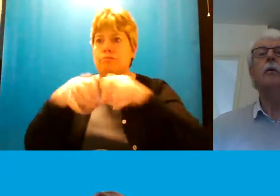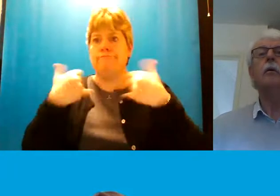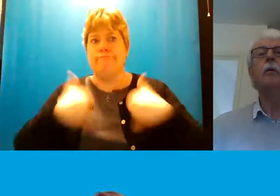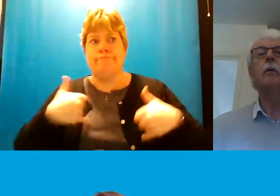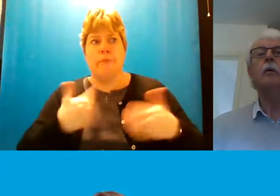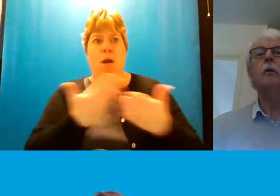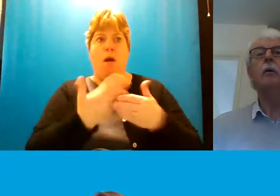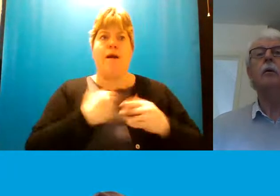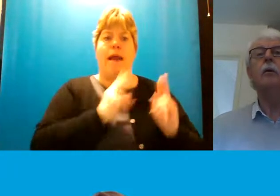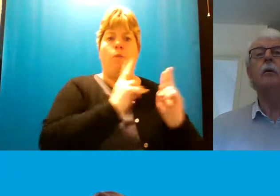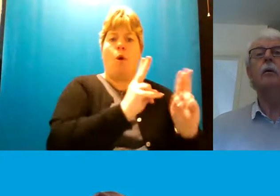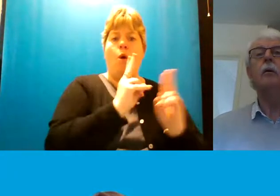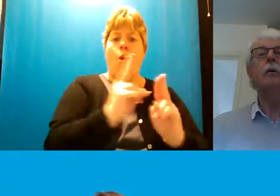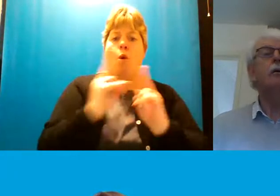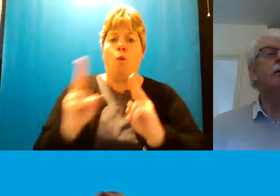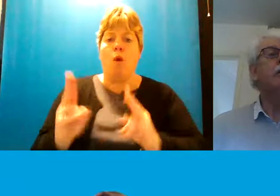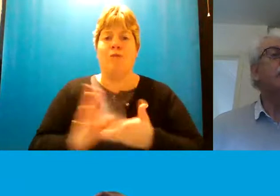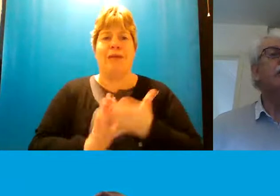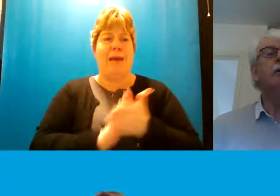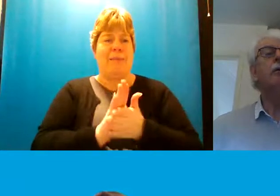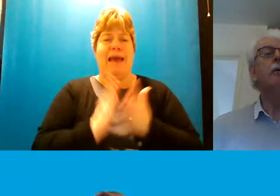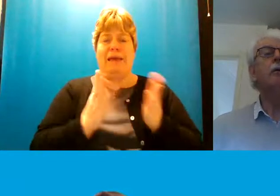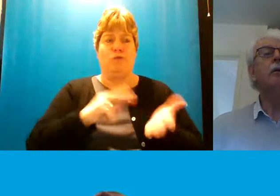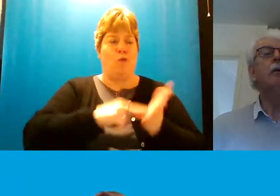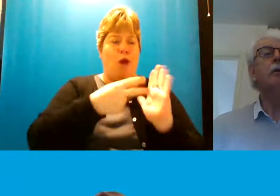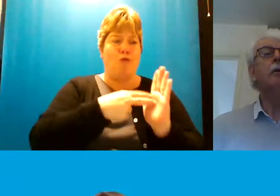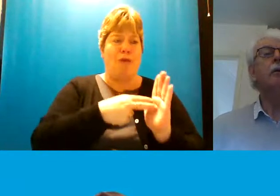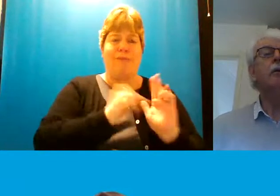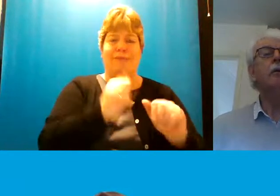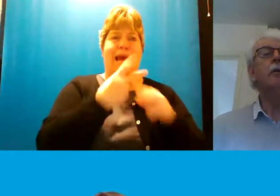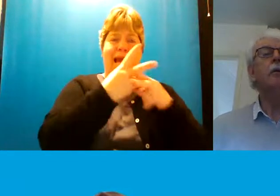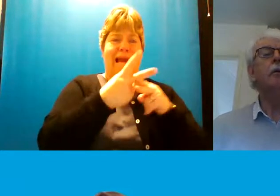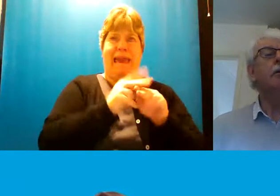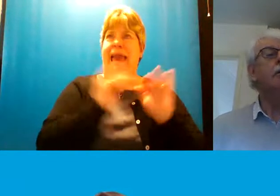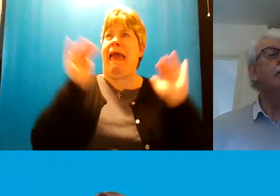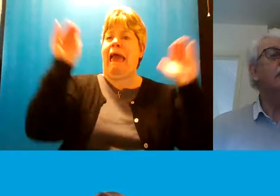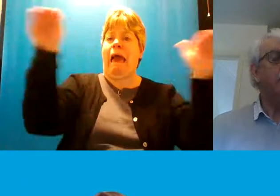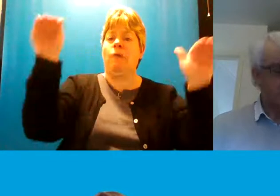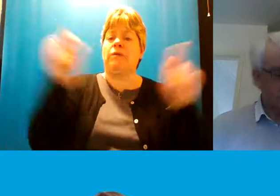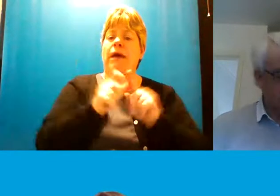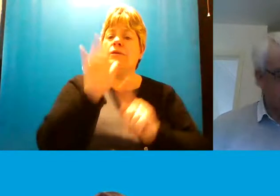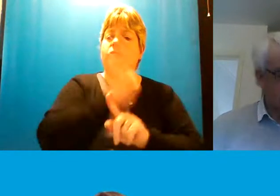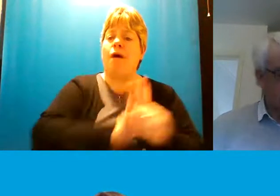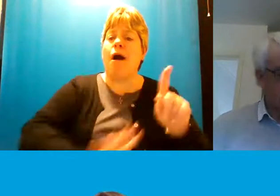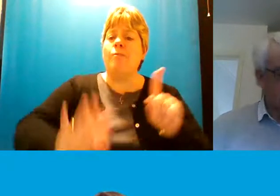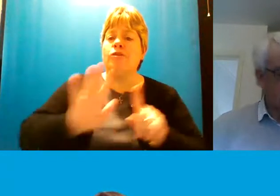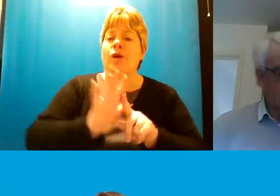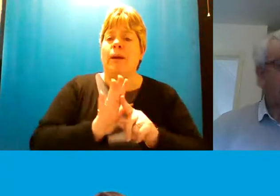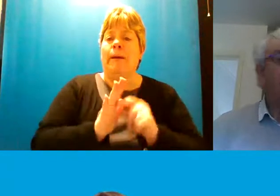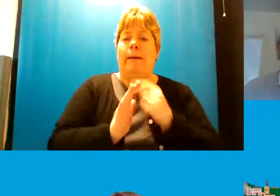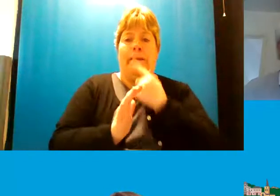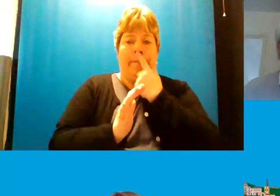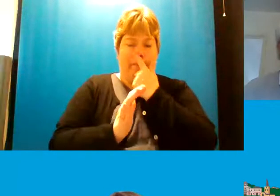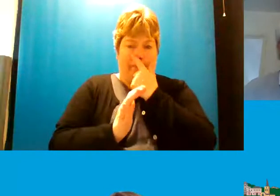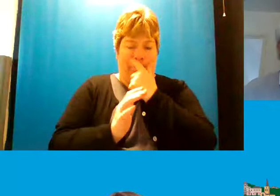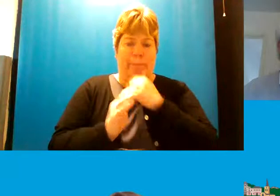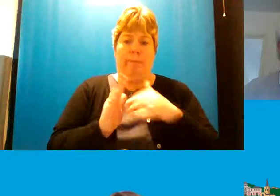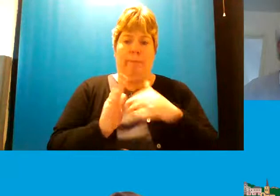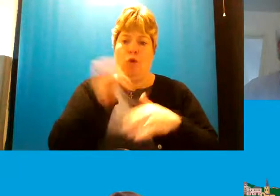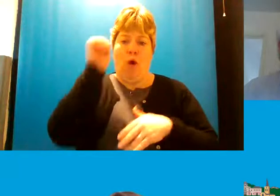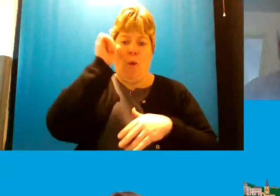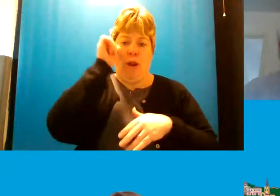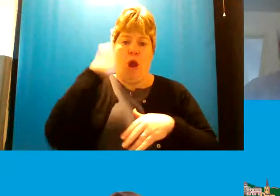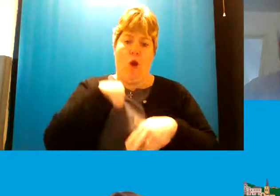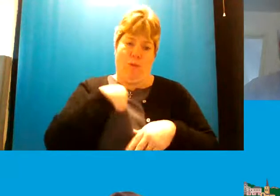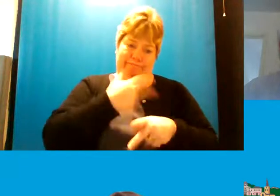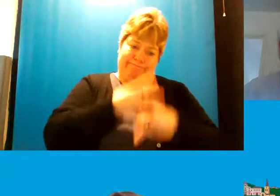in um us having to arrange for people to receive care out of derbyshire um because obviously we we know that we need to provide that care and